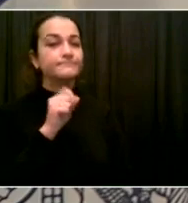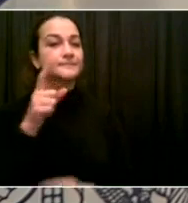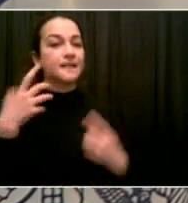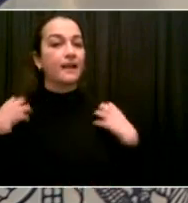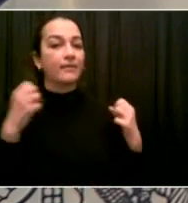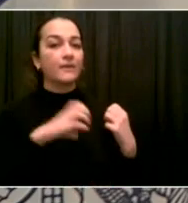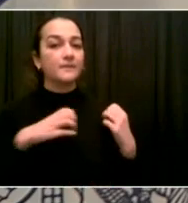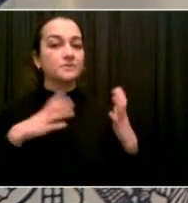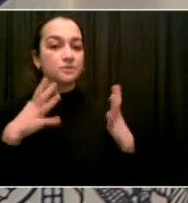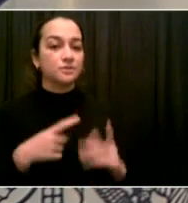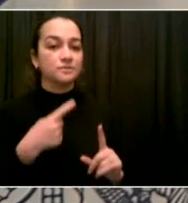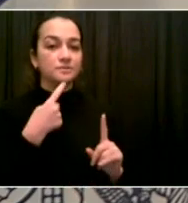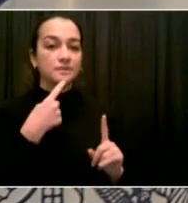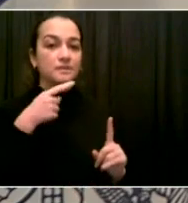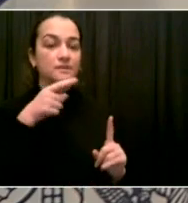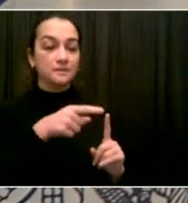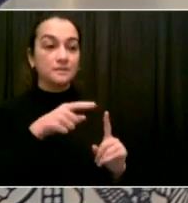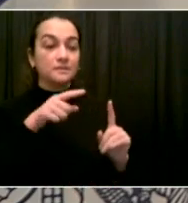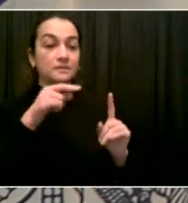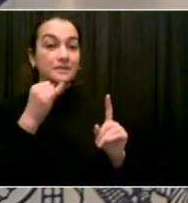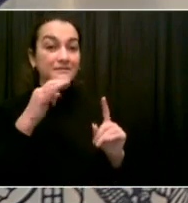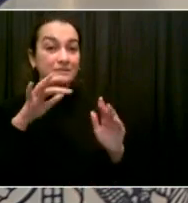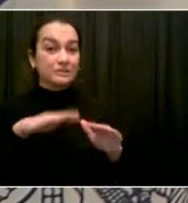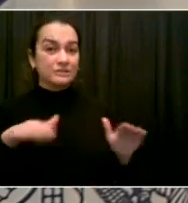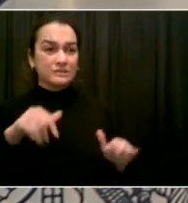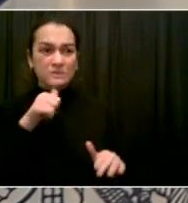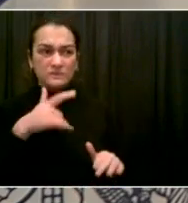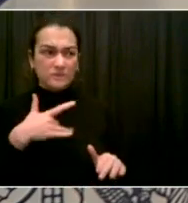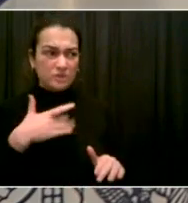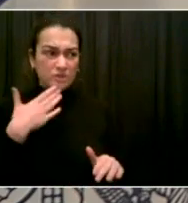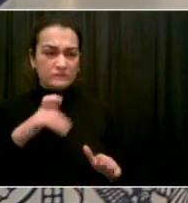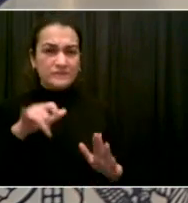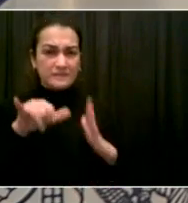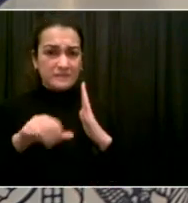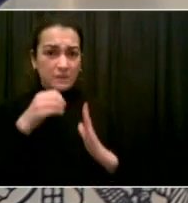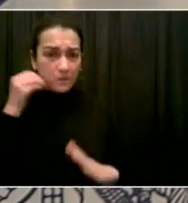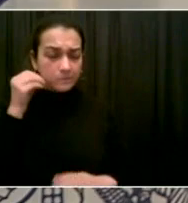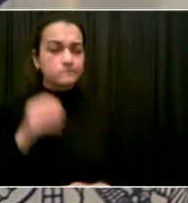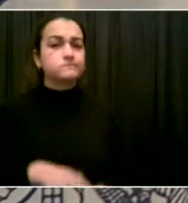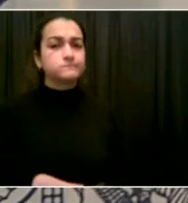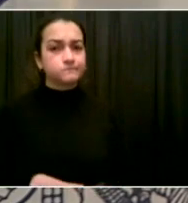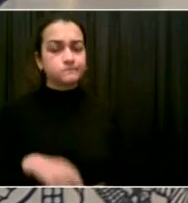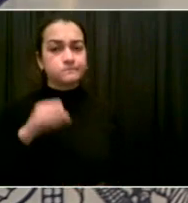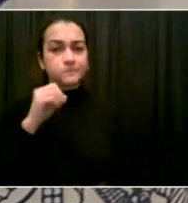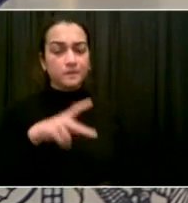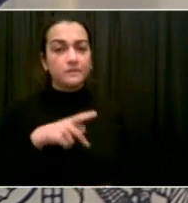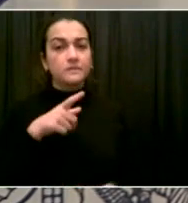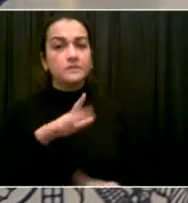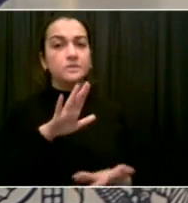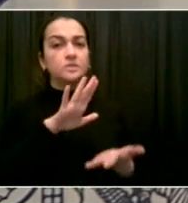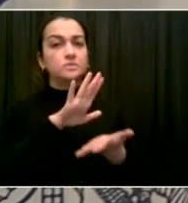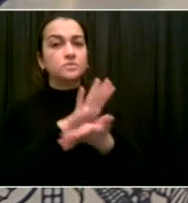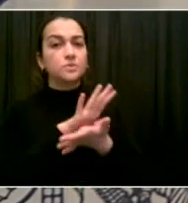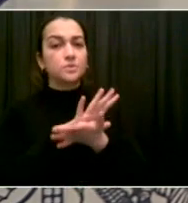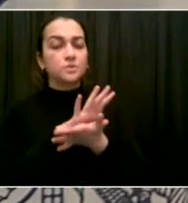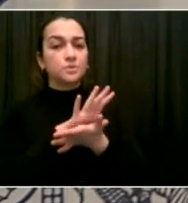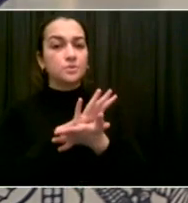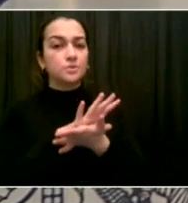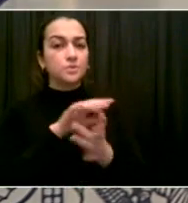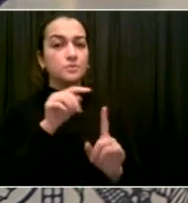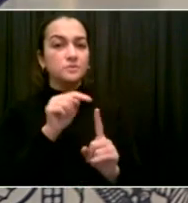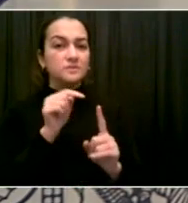hearing that schools are all responding to this increase in cases in their own way. Some are offering excused absences and remote work